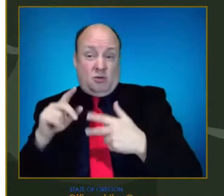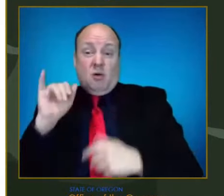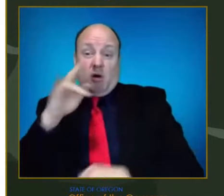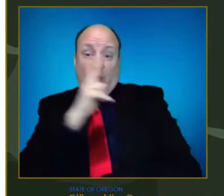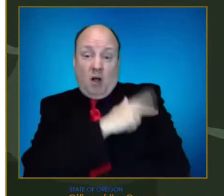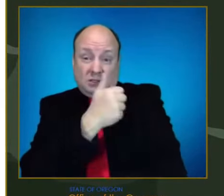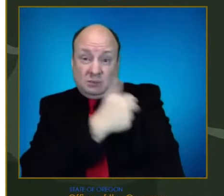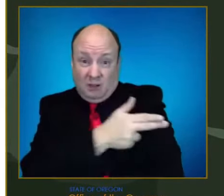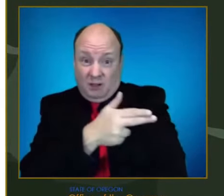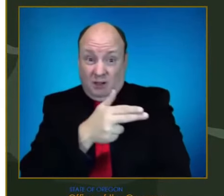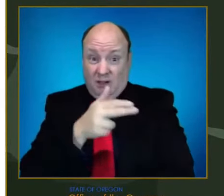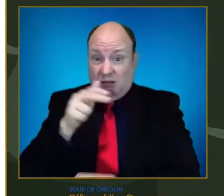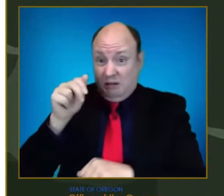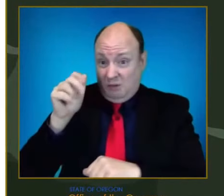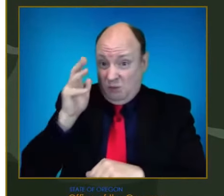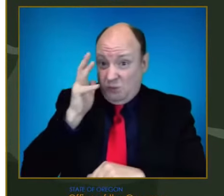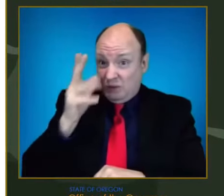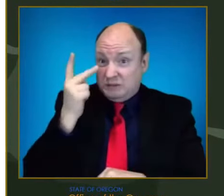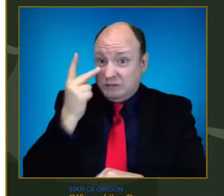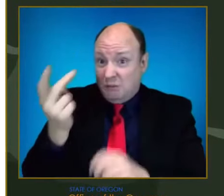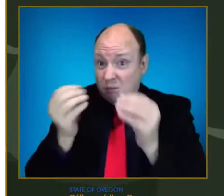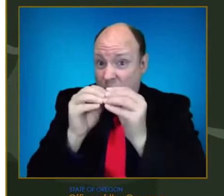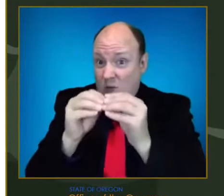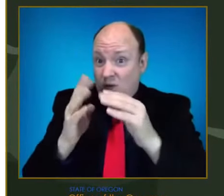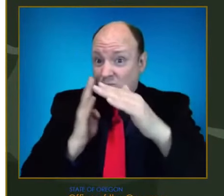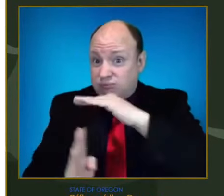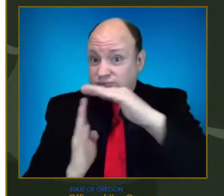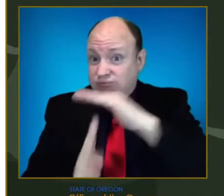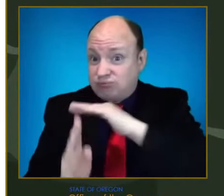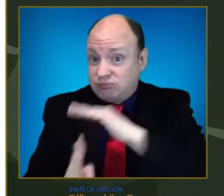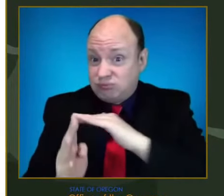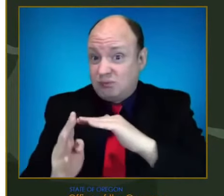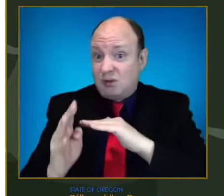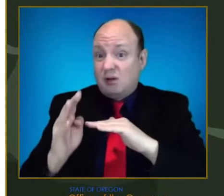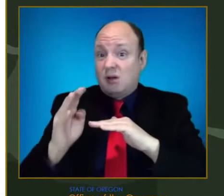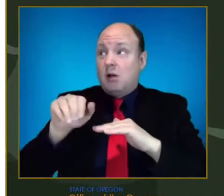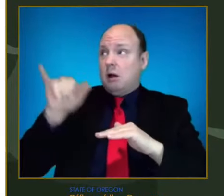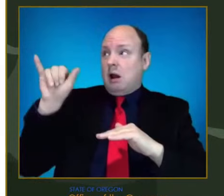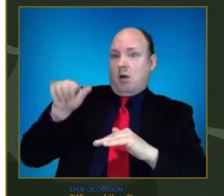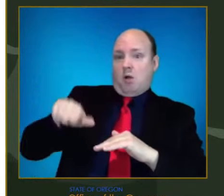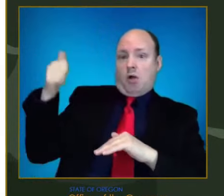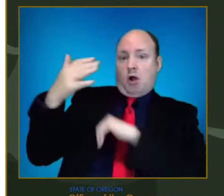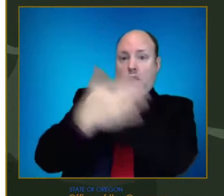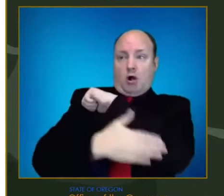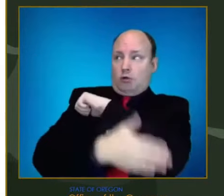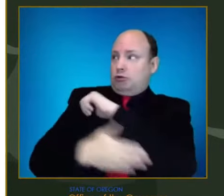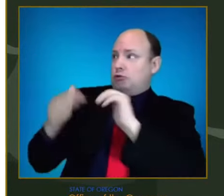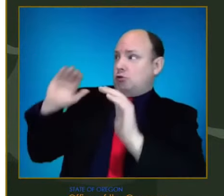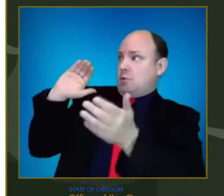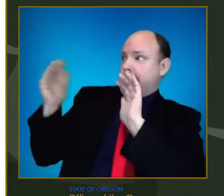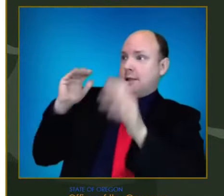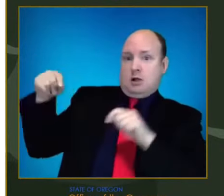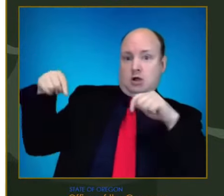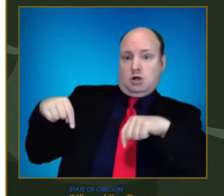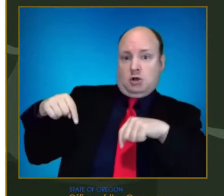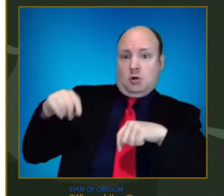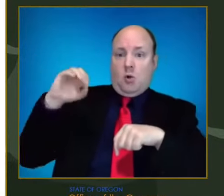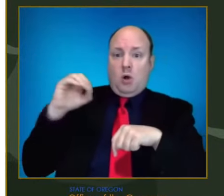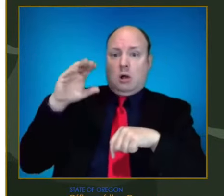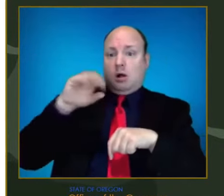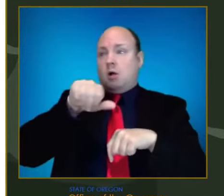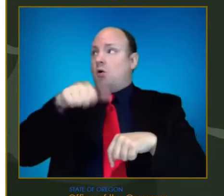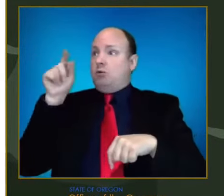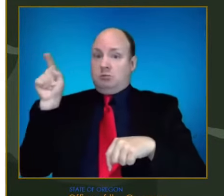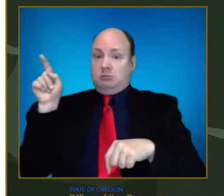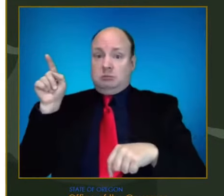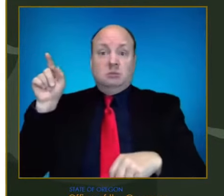Are we seeing hospitalizations in people in, in, in countries that have similar immune profiles? We are, and that's, that's the number that